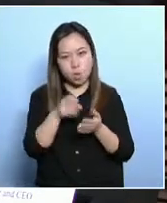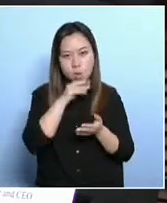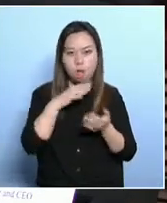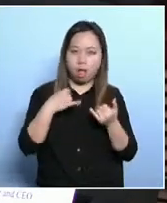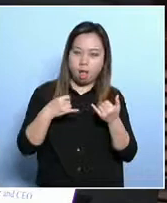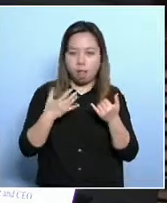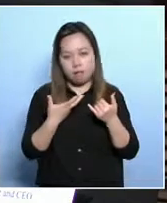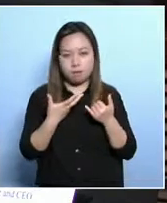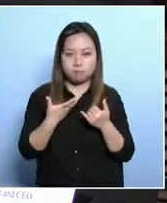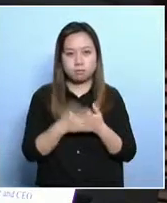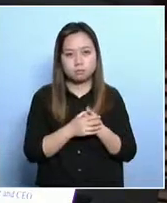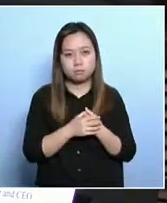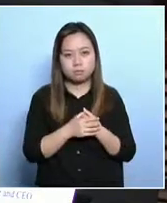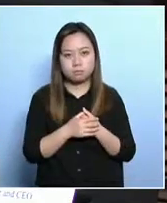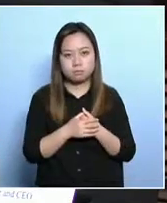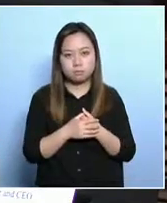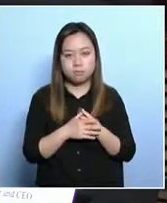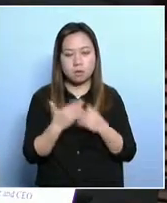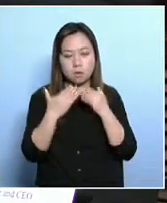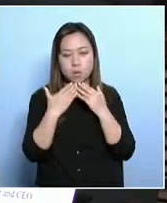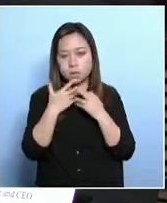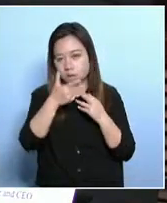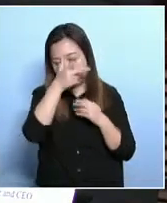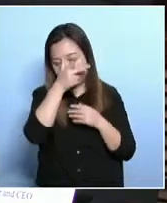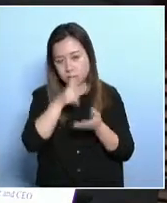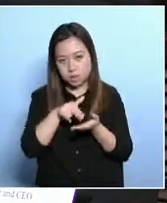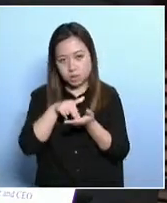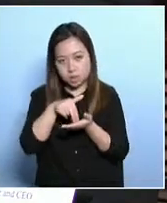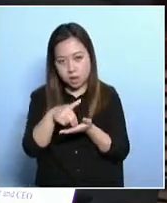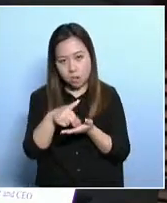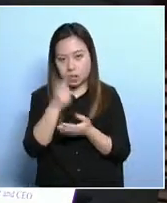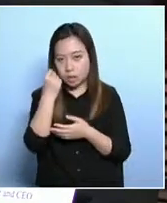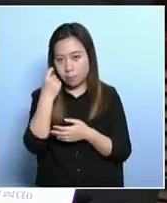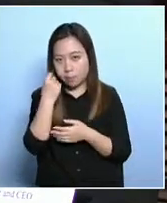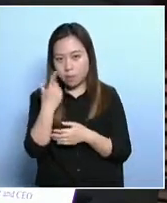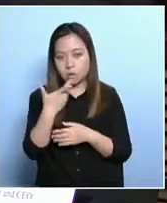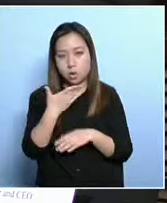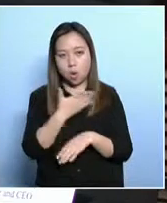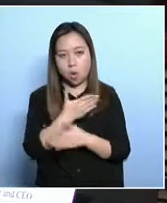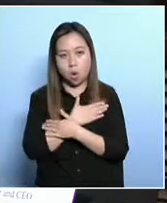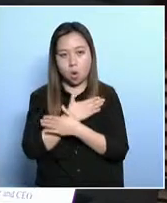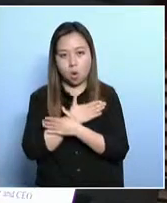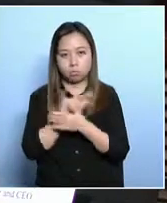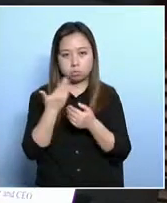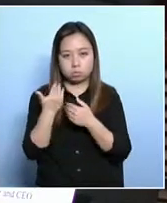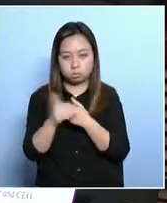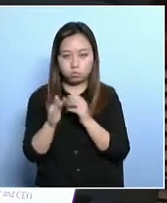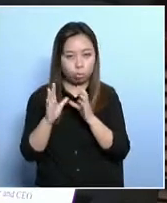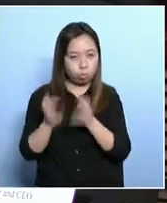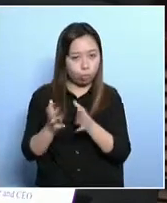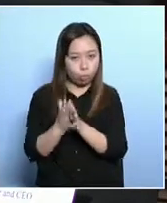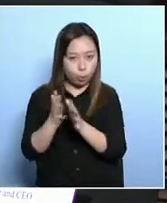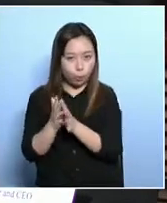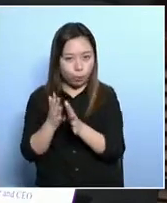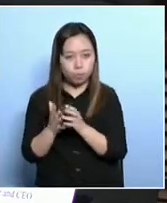government to form special outreach teams made up of EM female social workers who speak the language